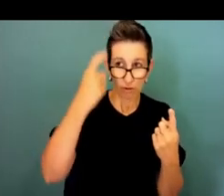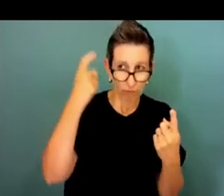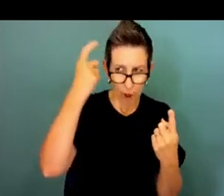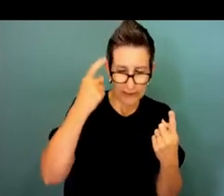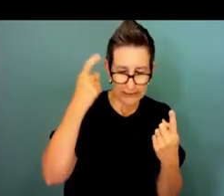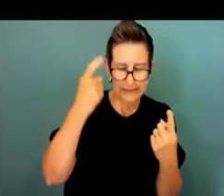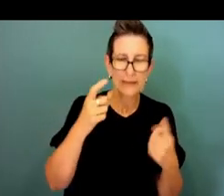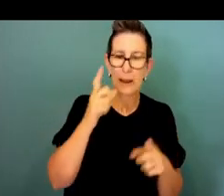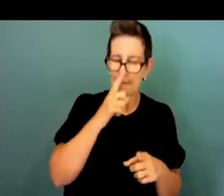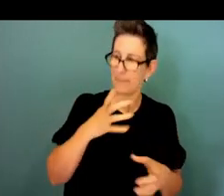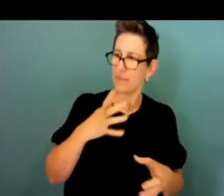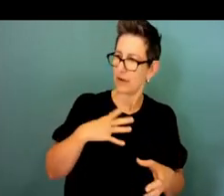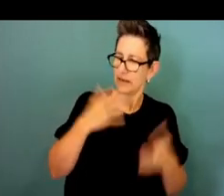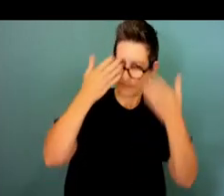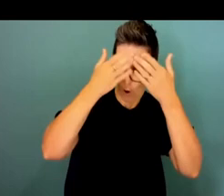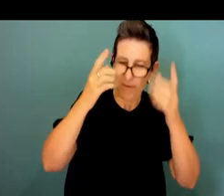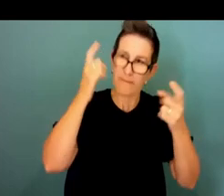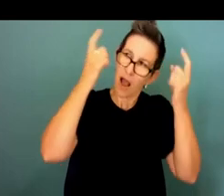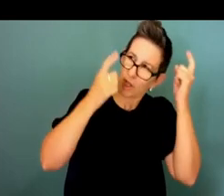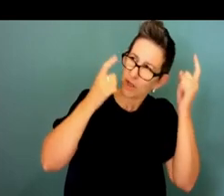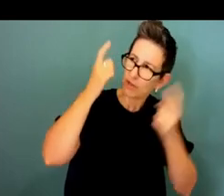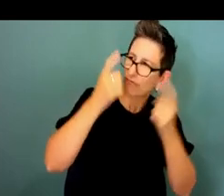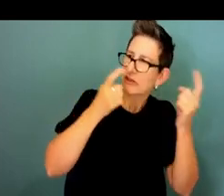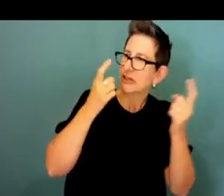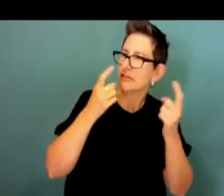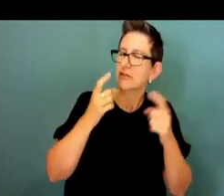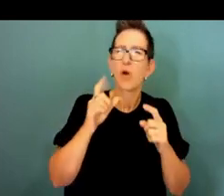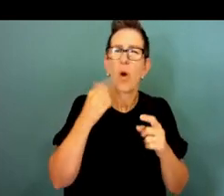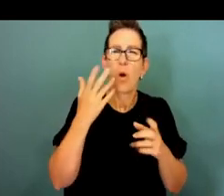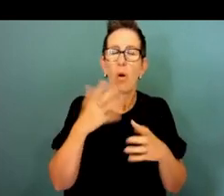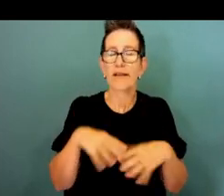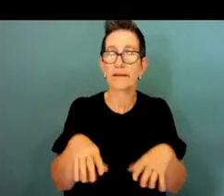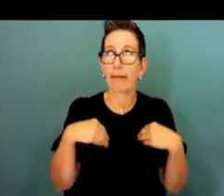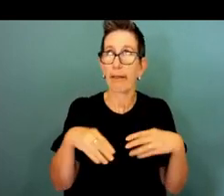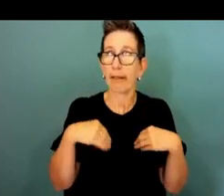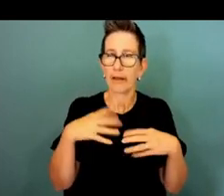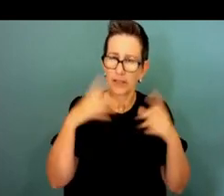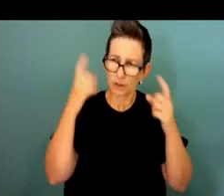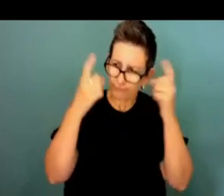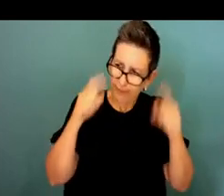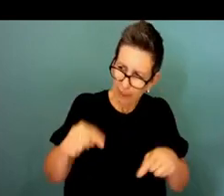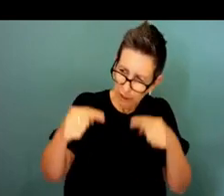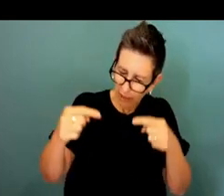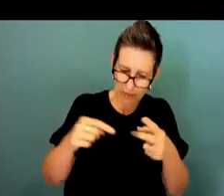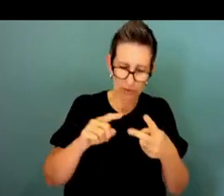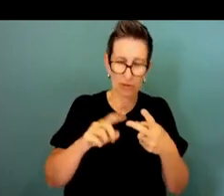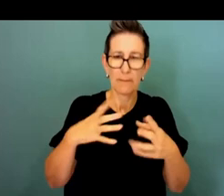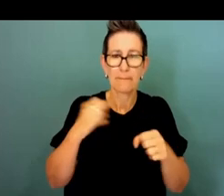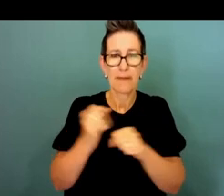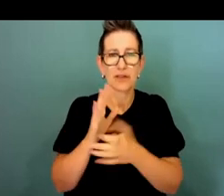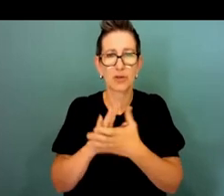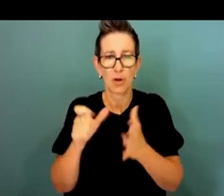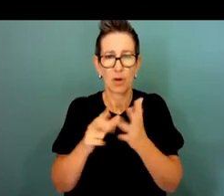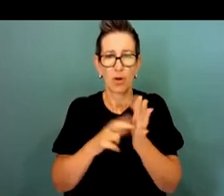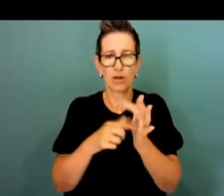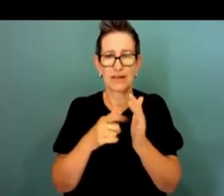need to be curious they don't need to accept the status quo they need to challenge it contestability a